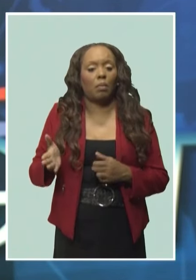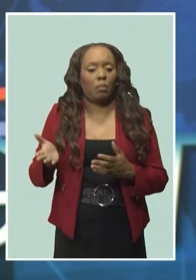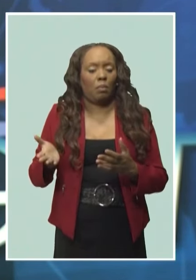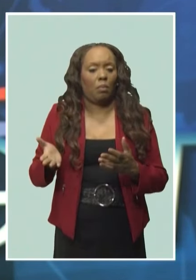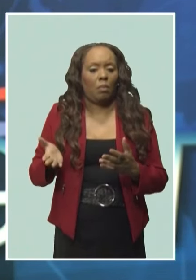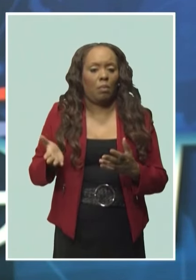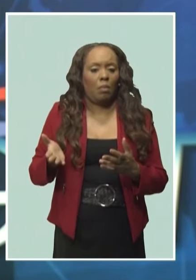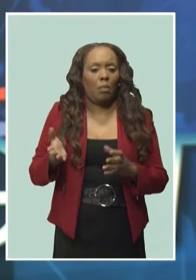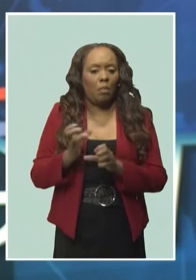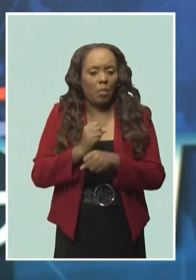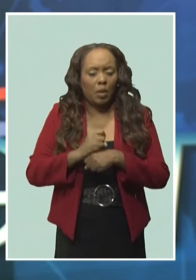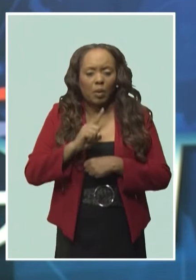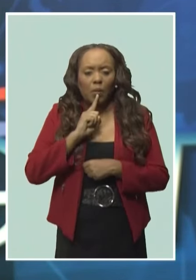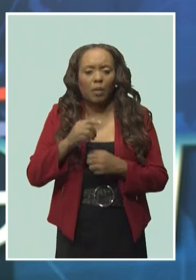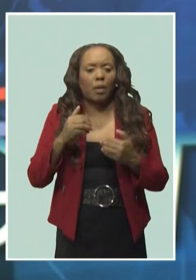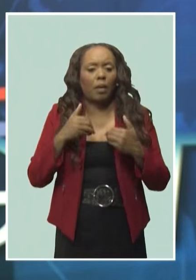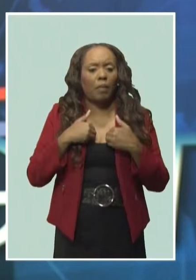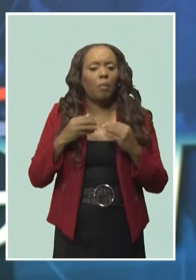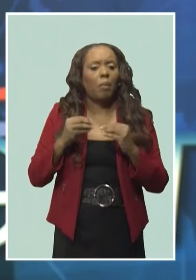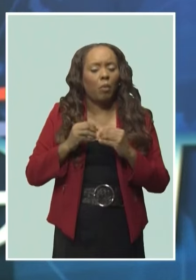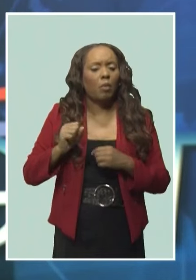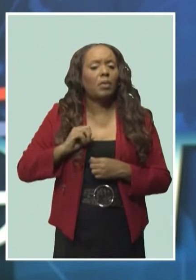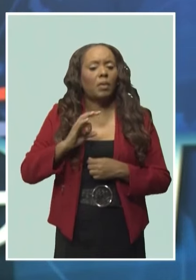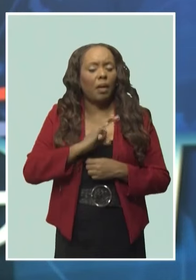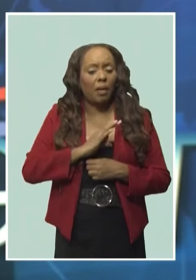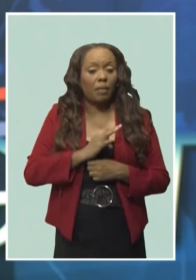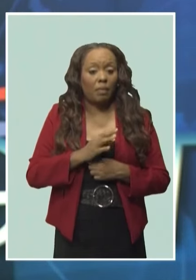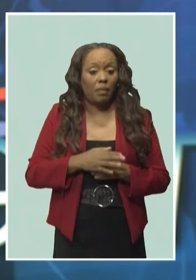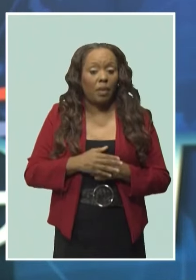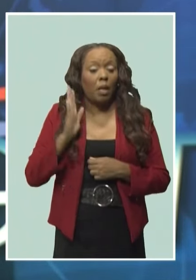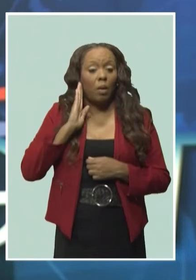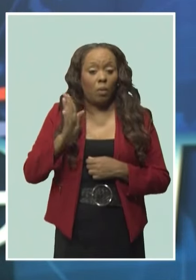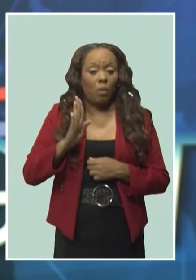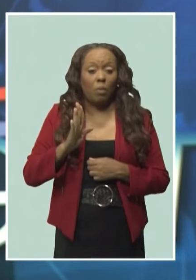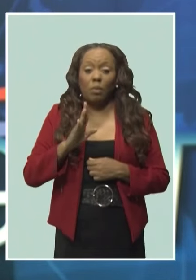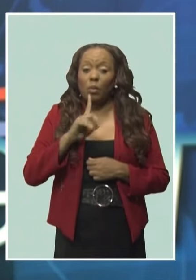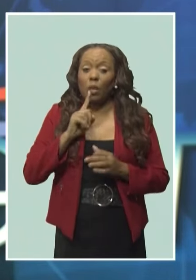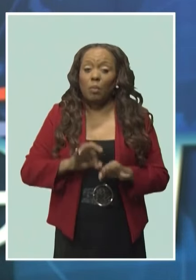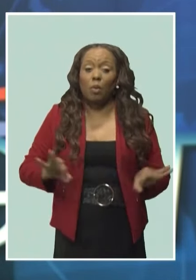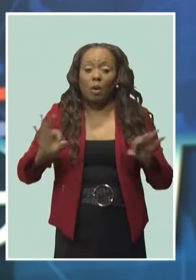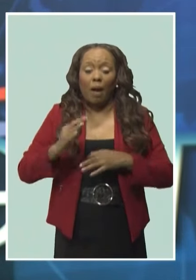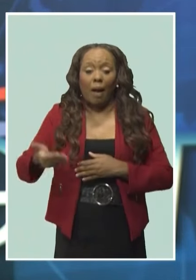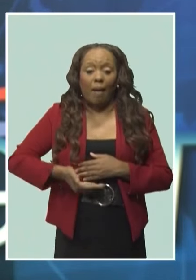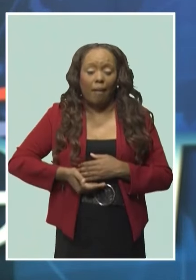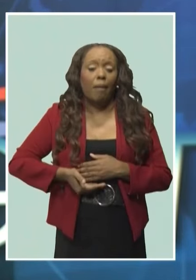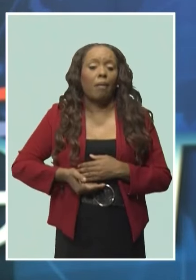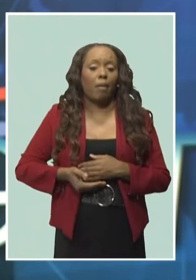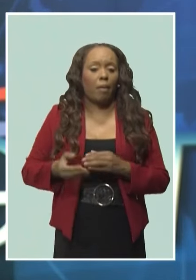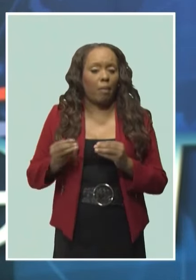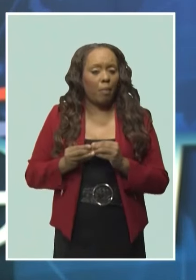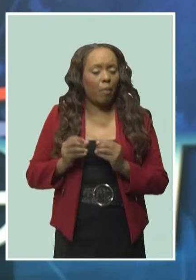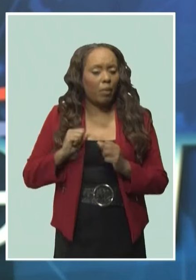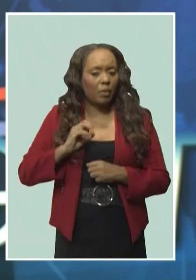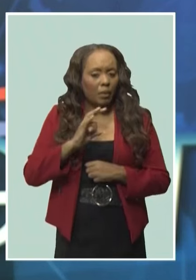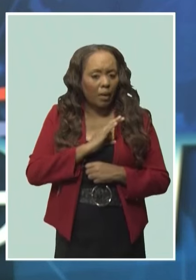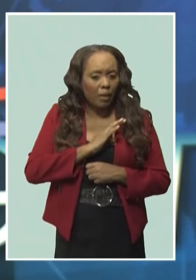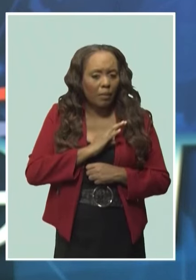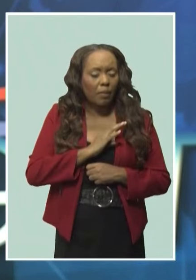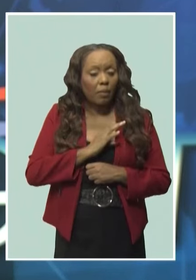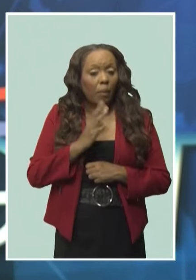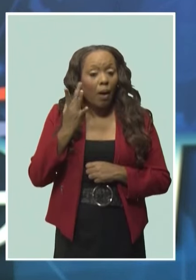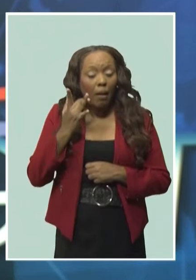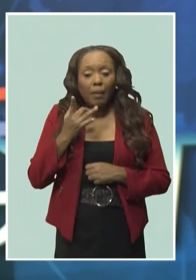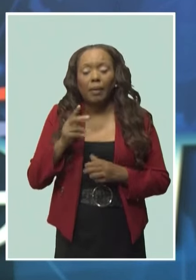with the accident and emergency department will go a long way in reducing the wait times for patients. Making the point was head of the